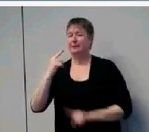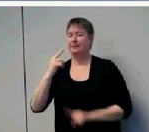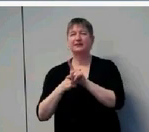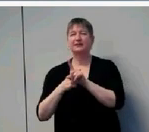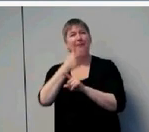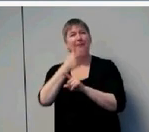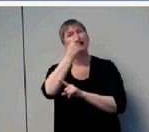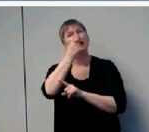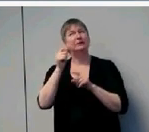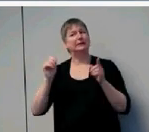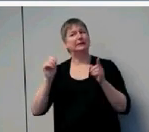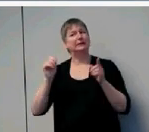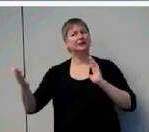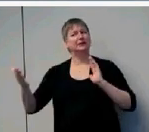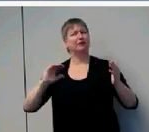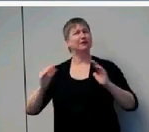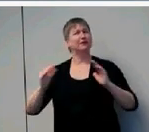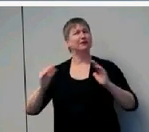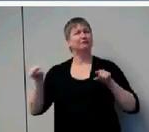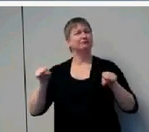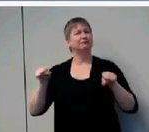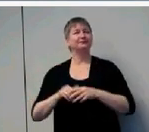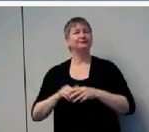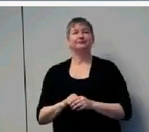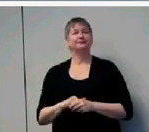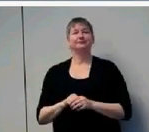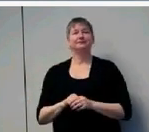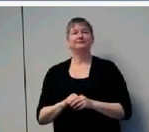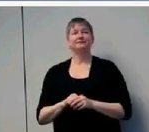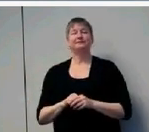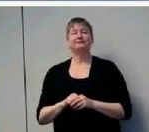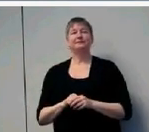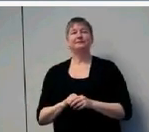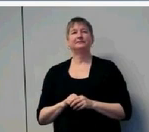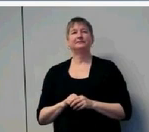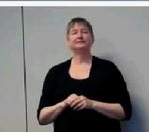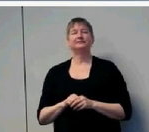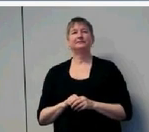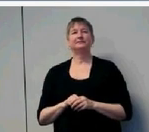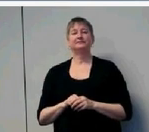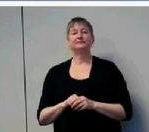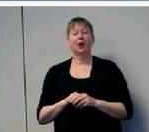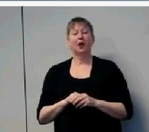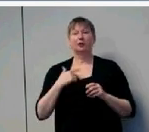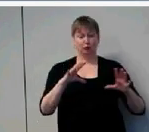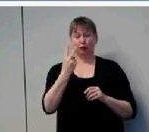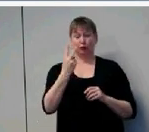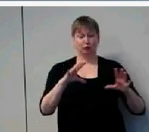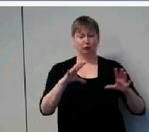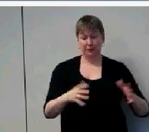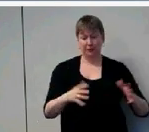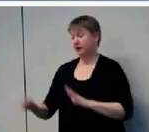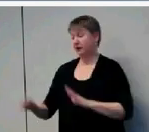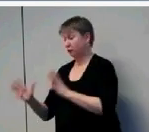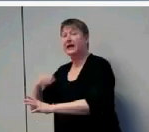Also, I'd like to point out that our groups, the children who hear and our children